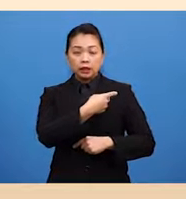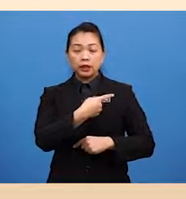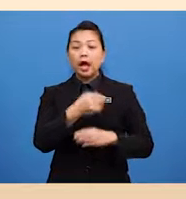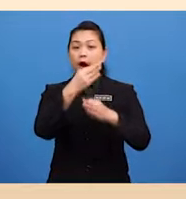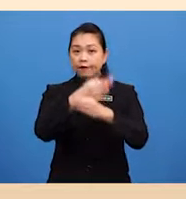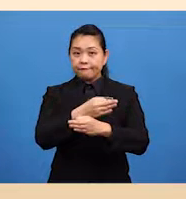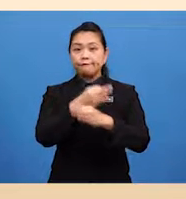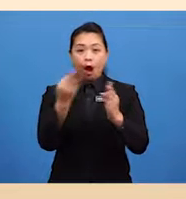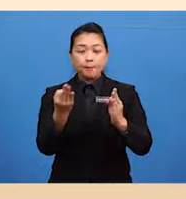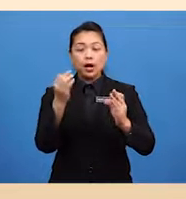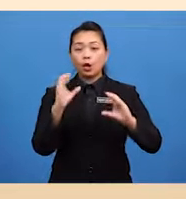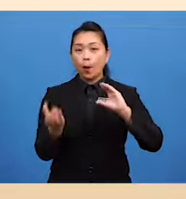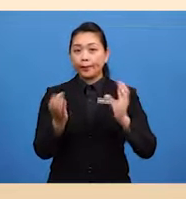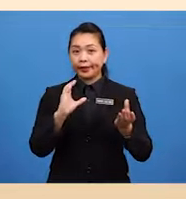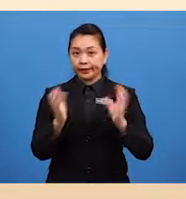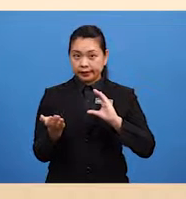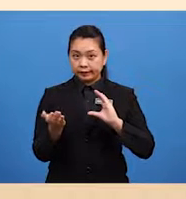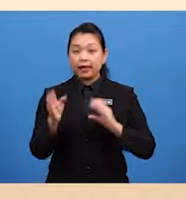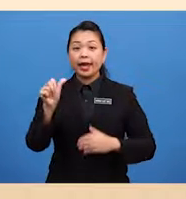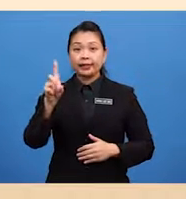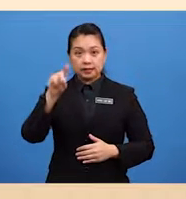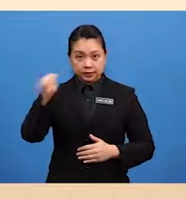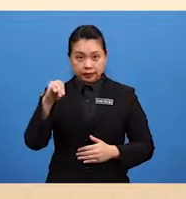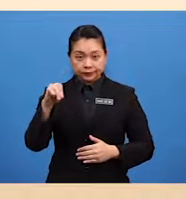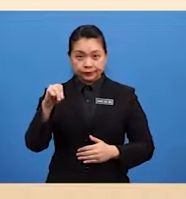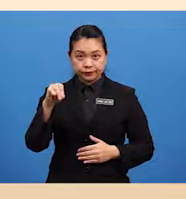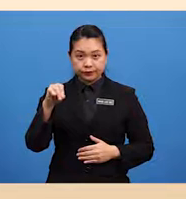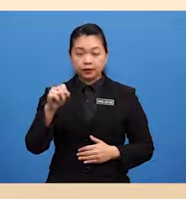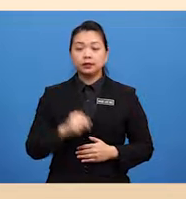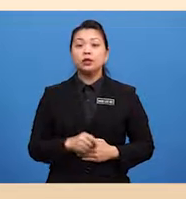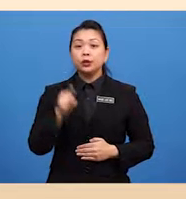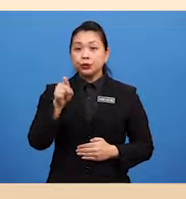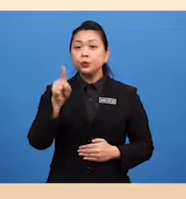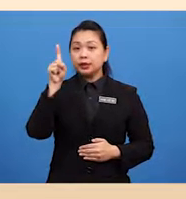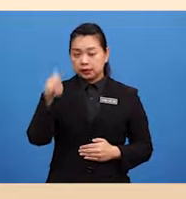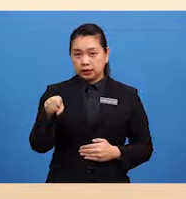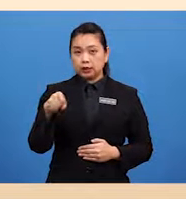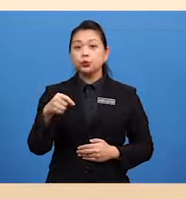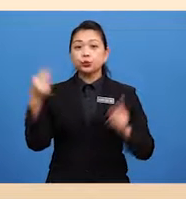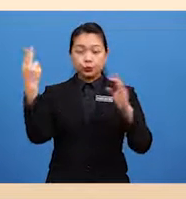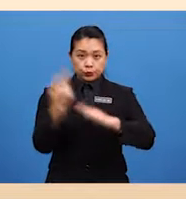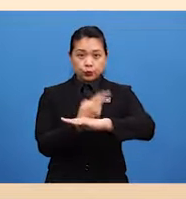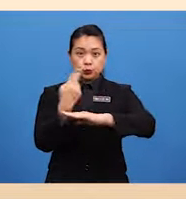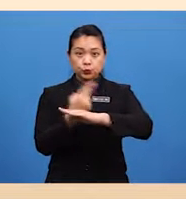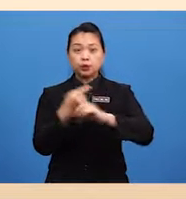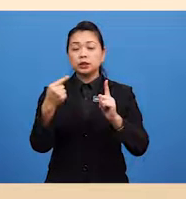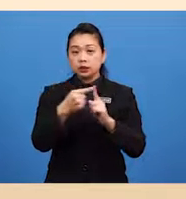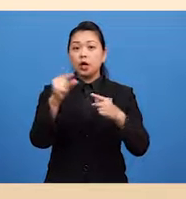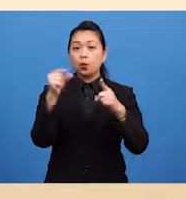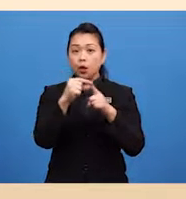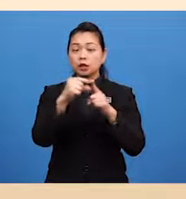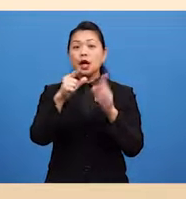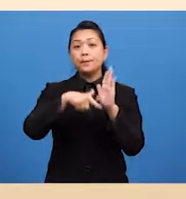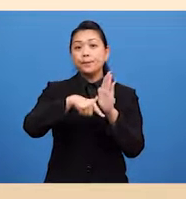adjective With this word But you need to use the word more